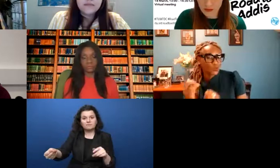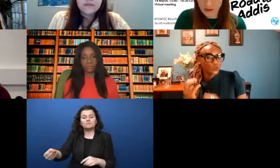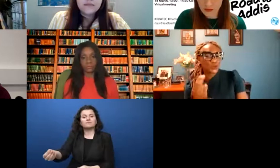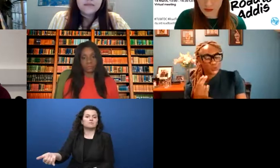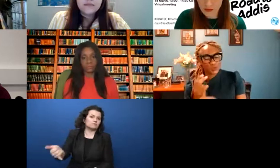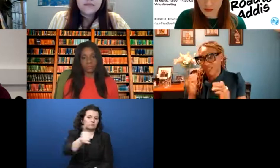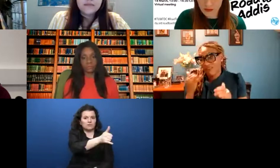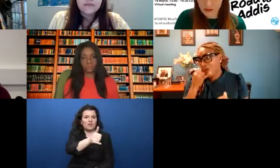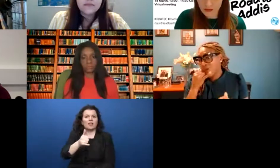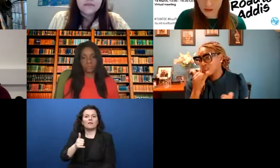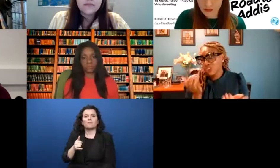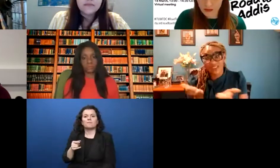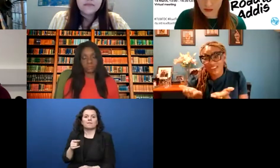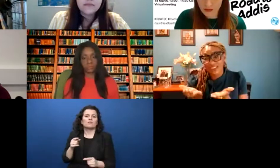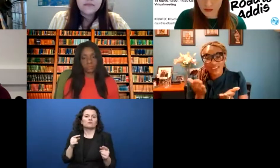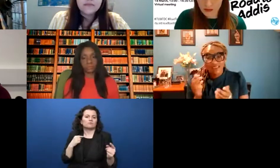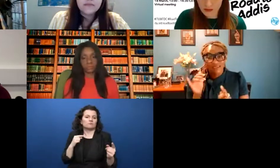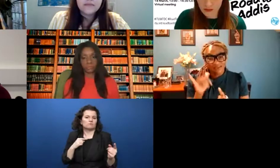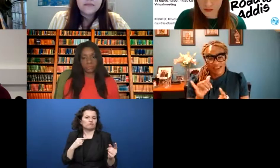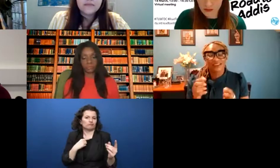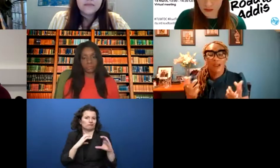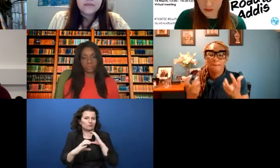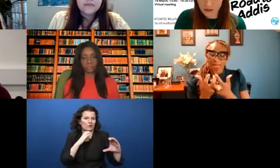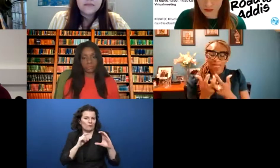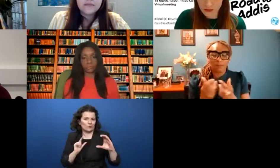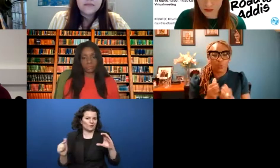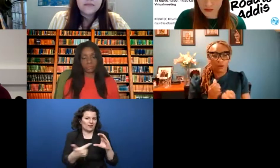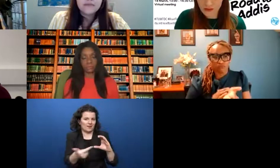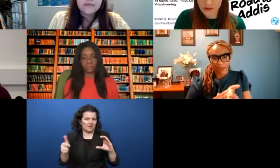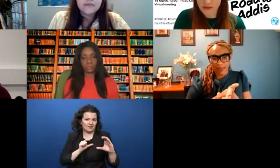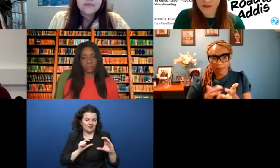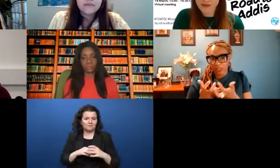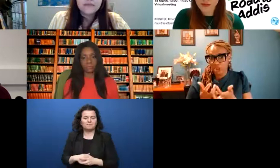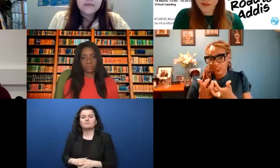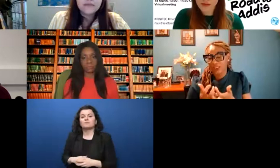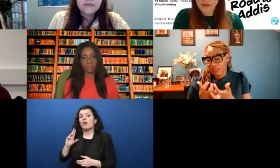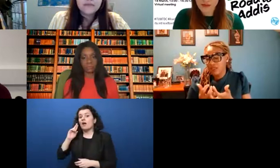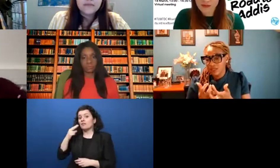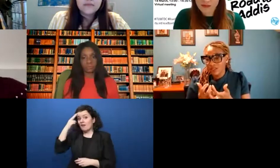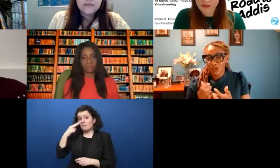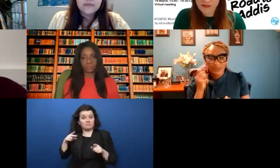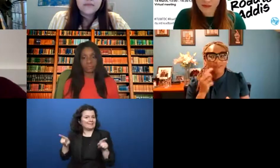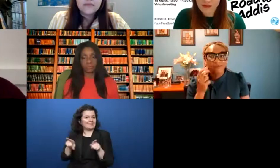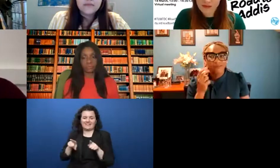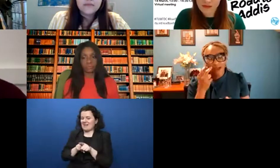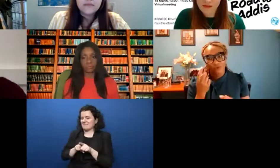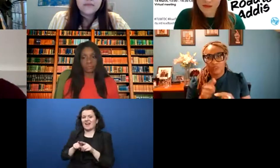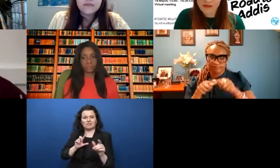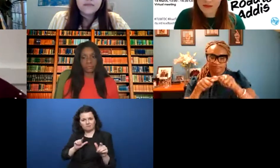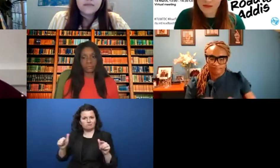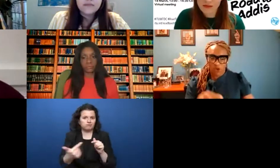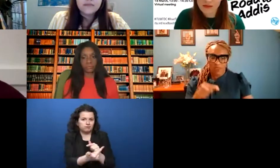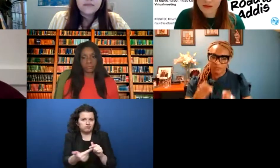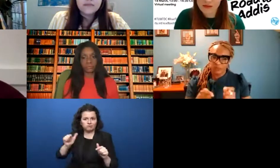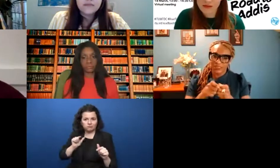that call between the two parties. Deaf-blind people can also make phone calls using this service, and it's compatible with